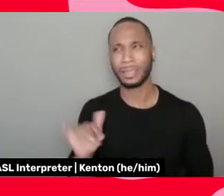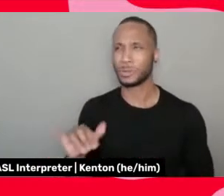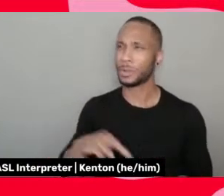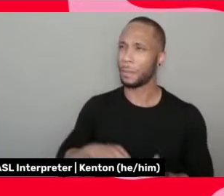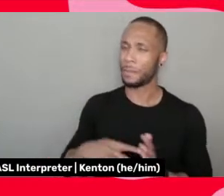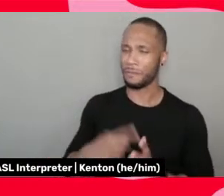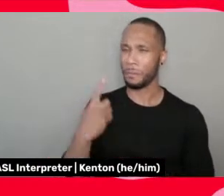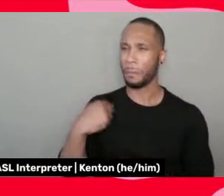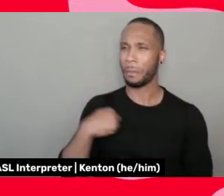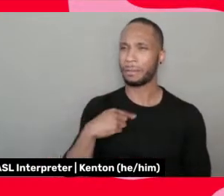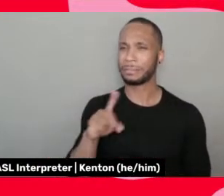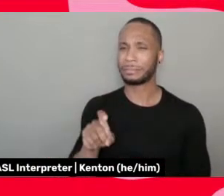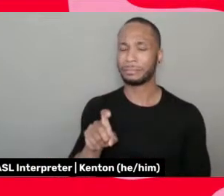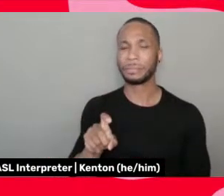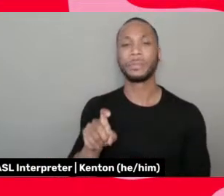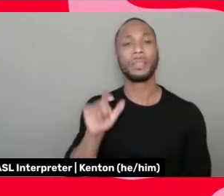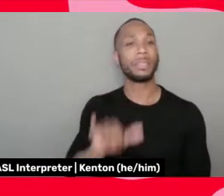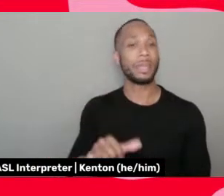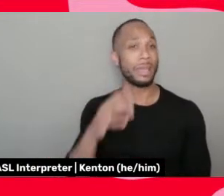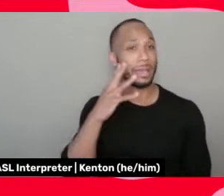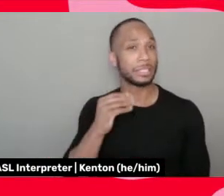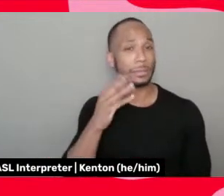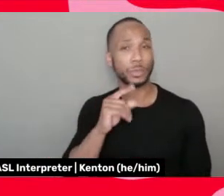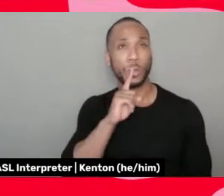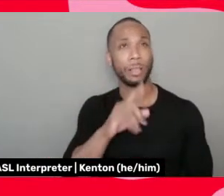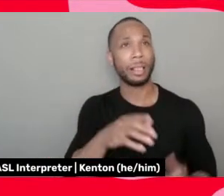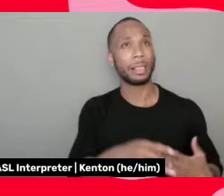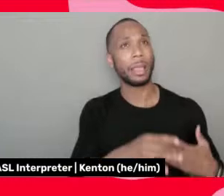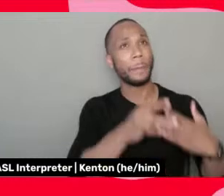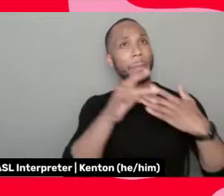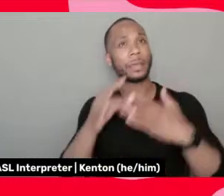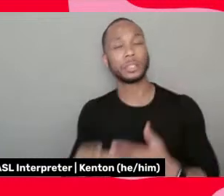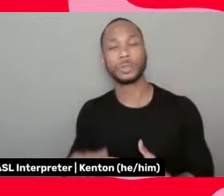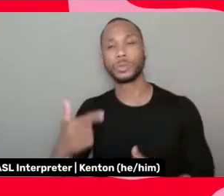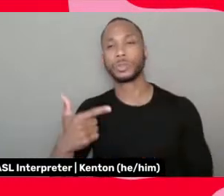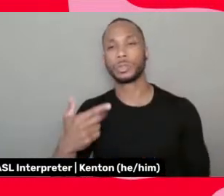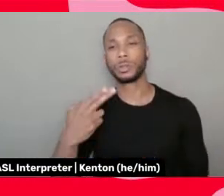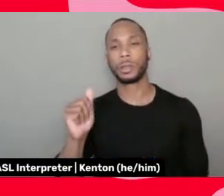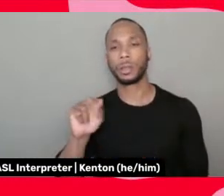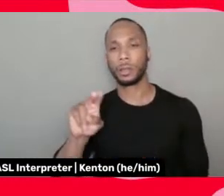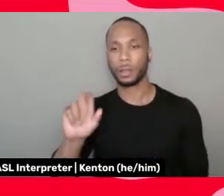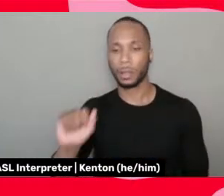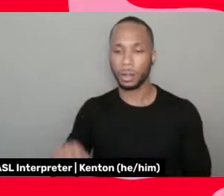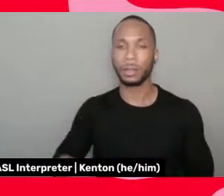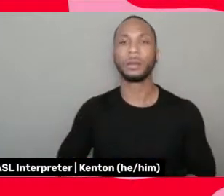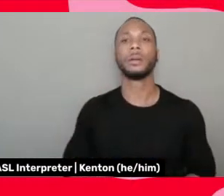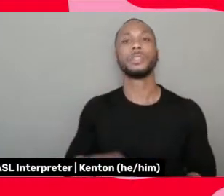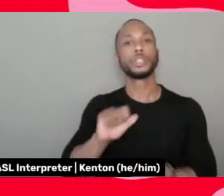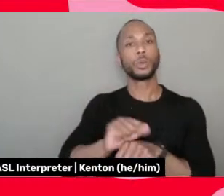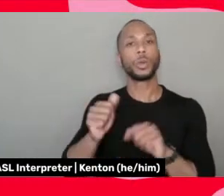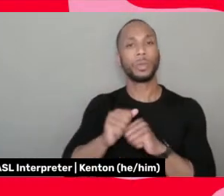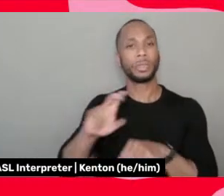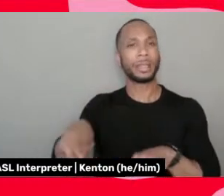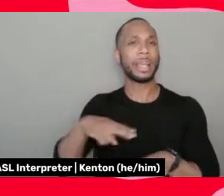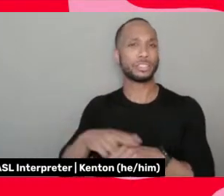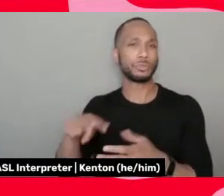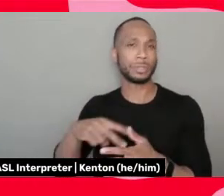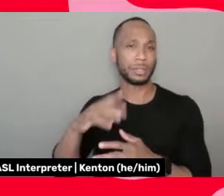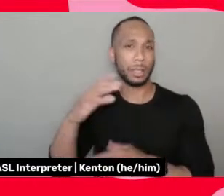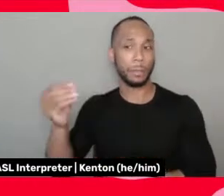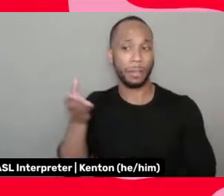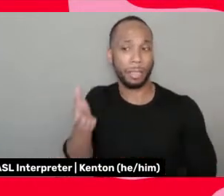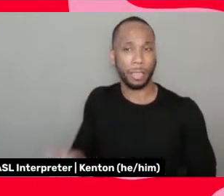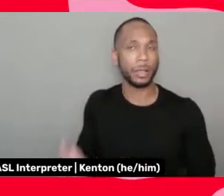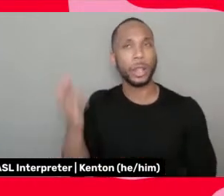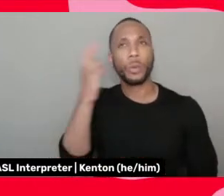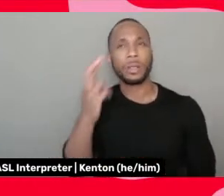me? And those experiences led me to Donna, led me to working with the national dance company there and realizing that I didn't have